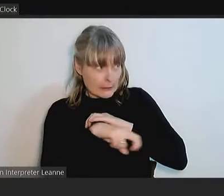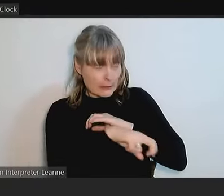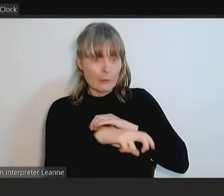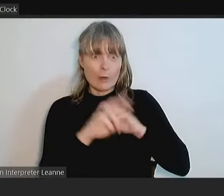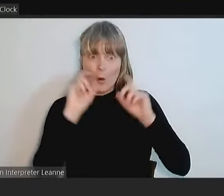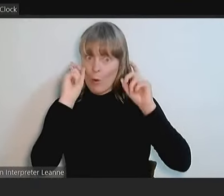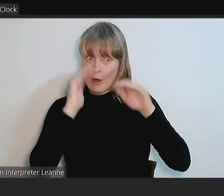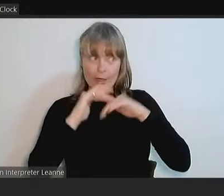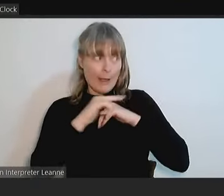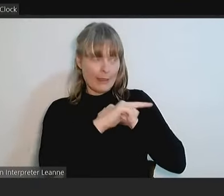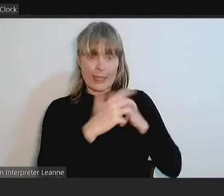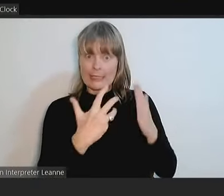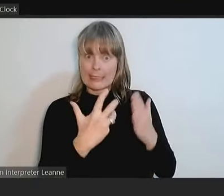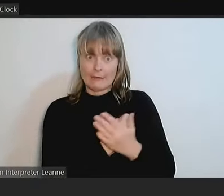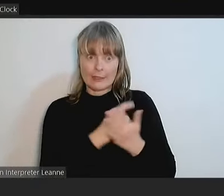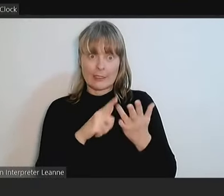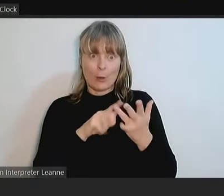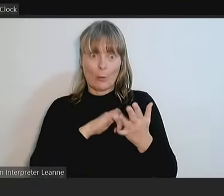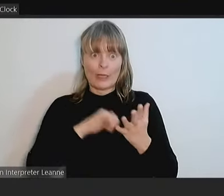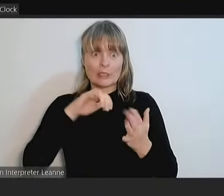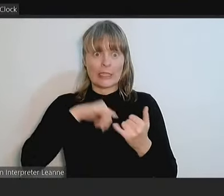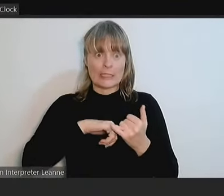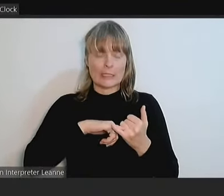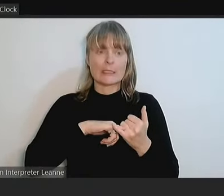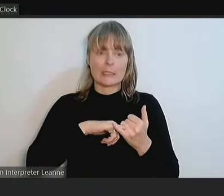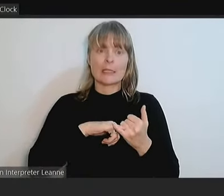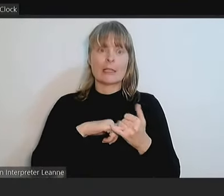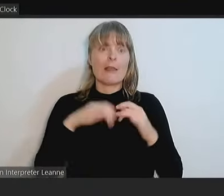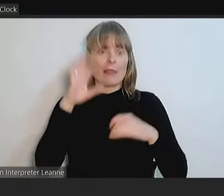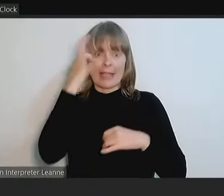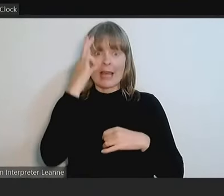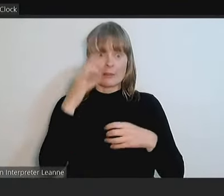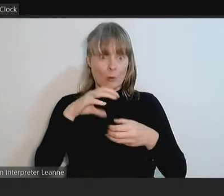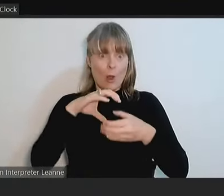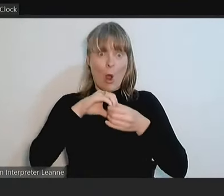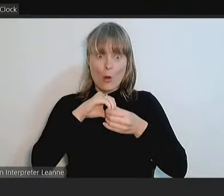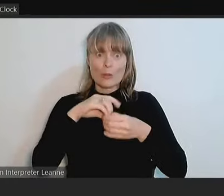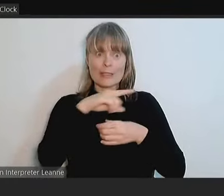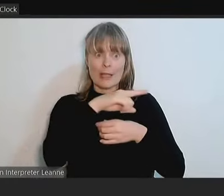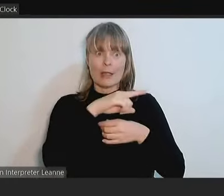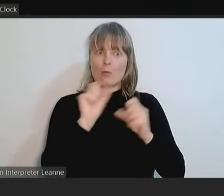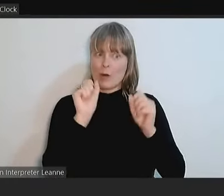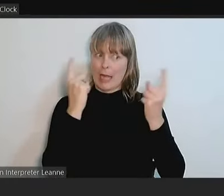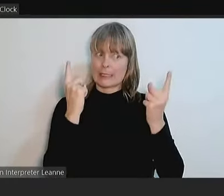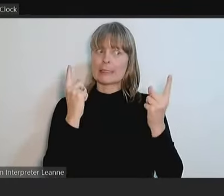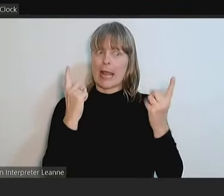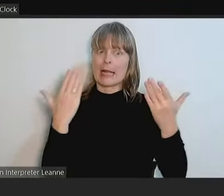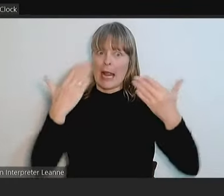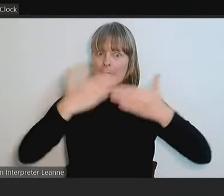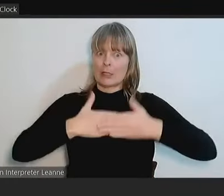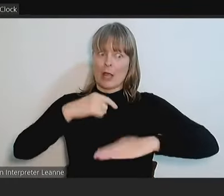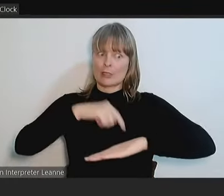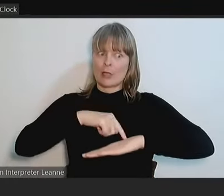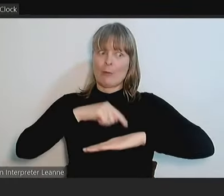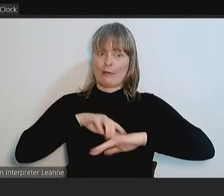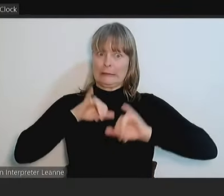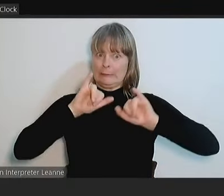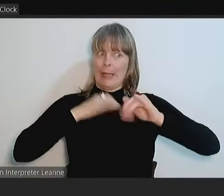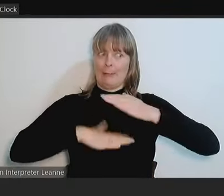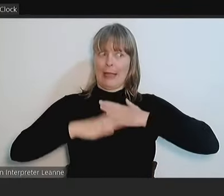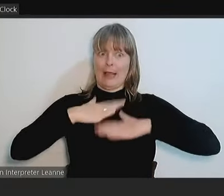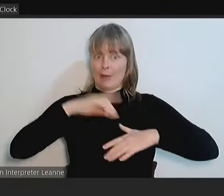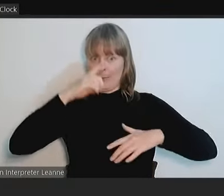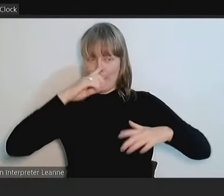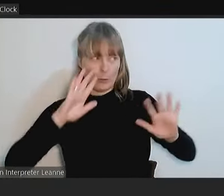safety departing the council-owned asset. We understand that there's been unruly behaviour in the evenings in the car park and lighting will provide a